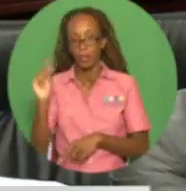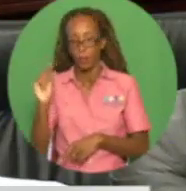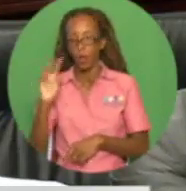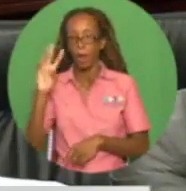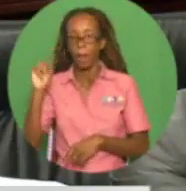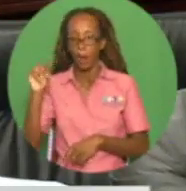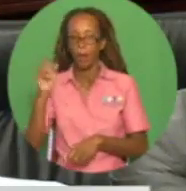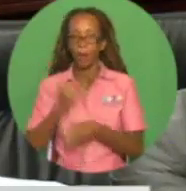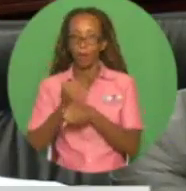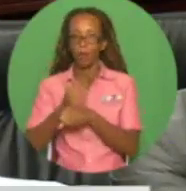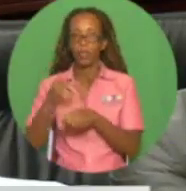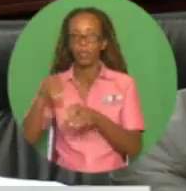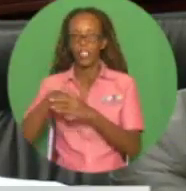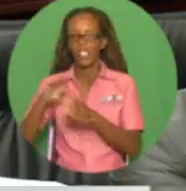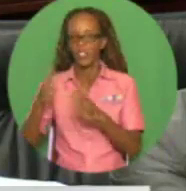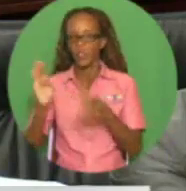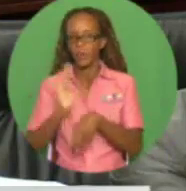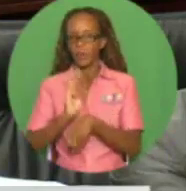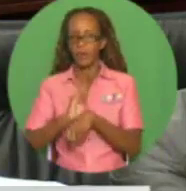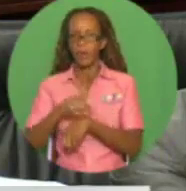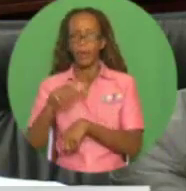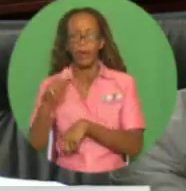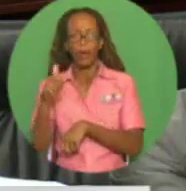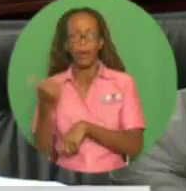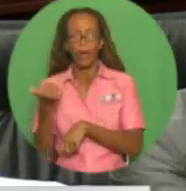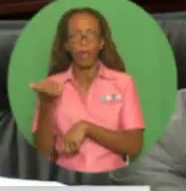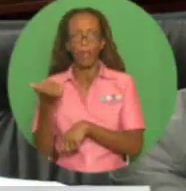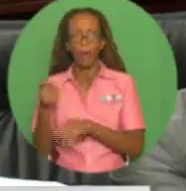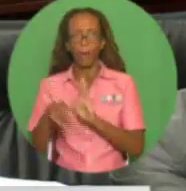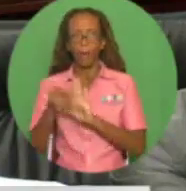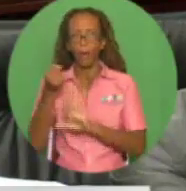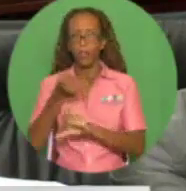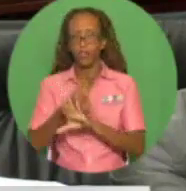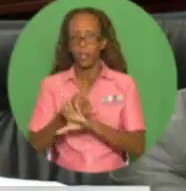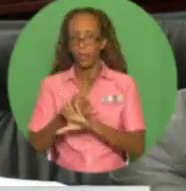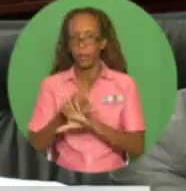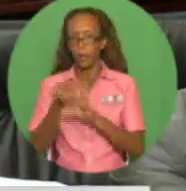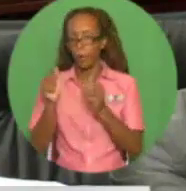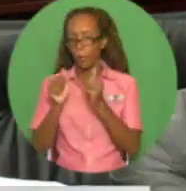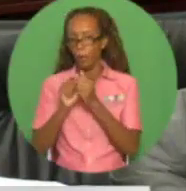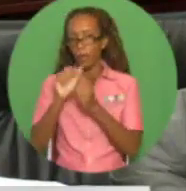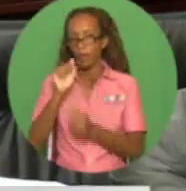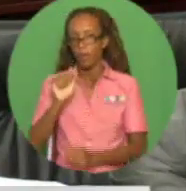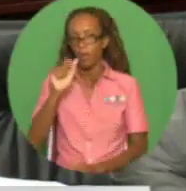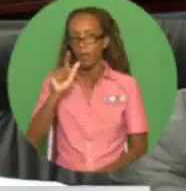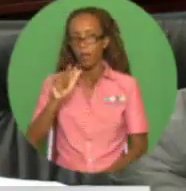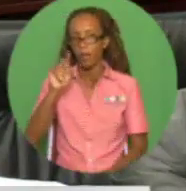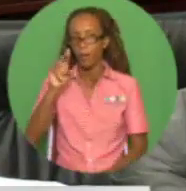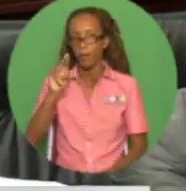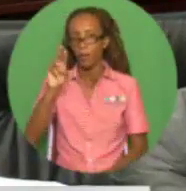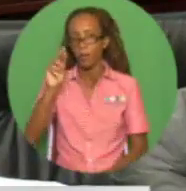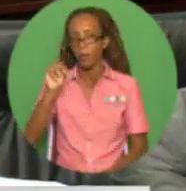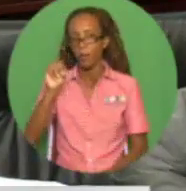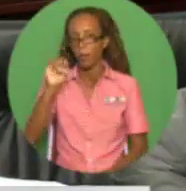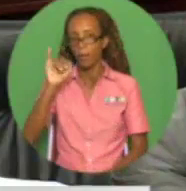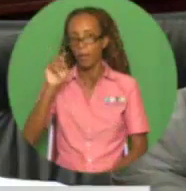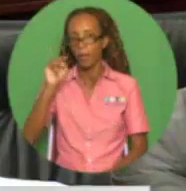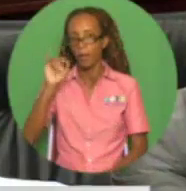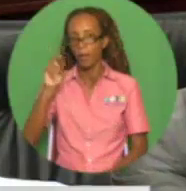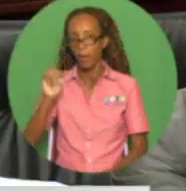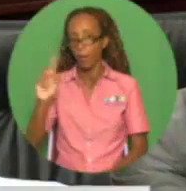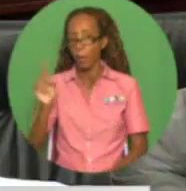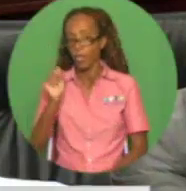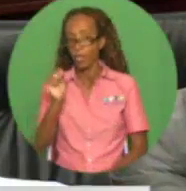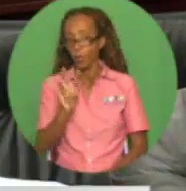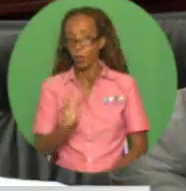Marabella. Two additional downstream gas projects in aluminum production are programmed for the Southwest Peninsula, with production